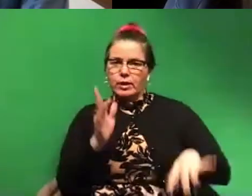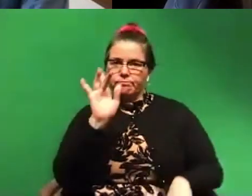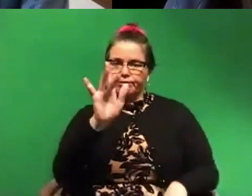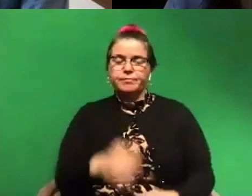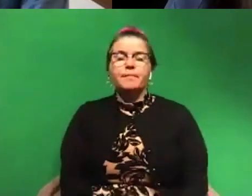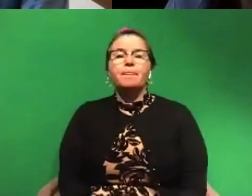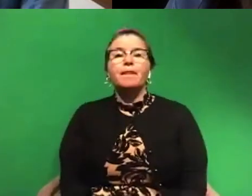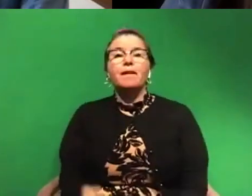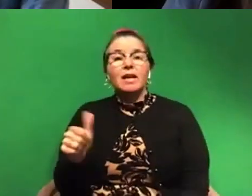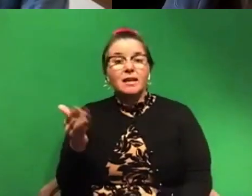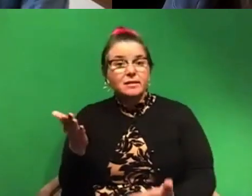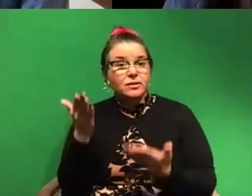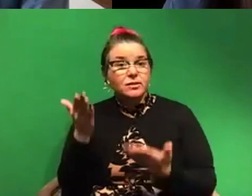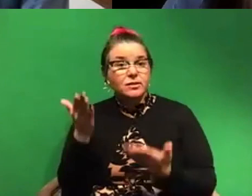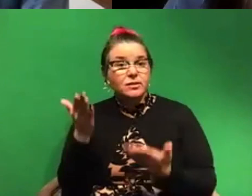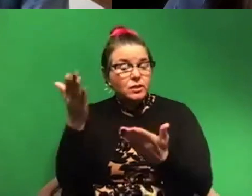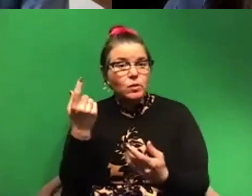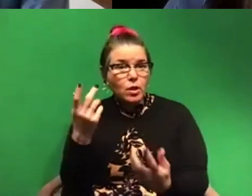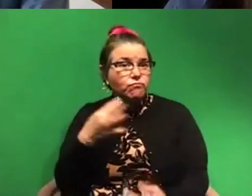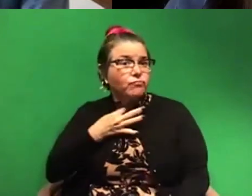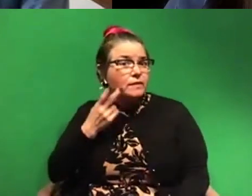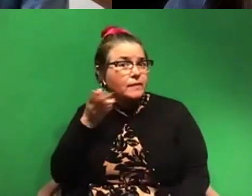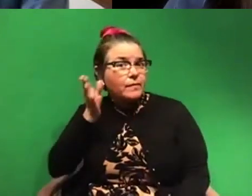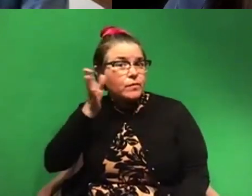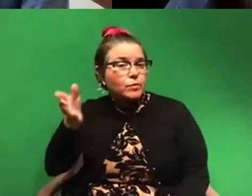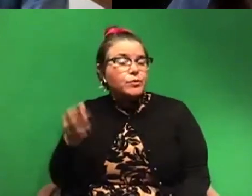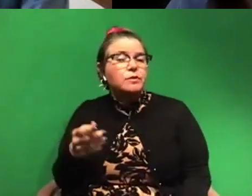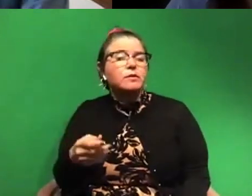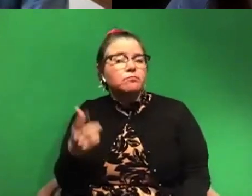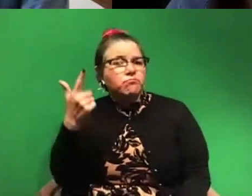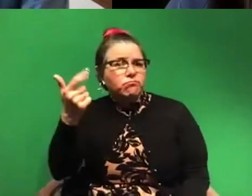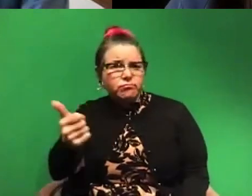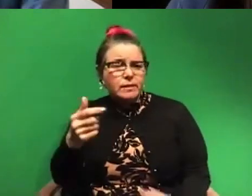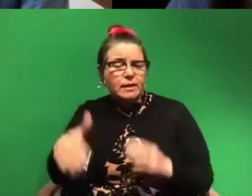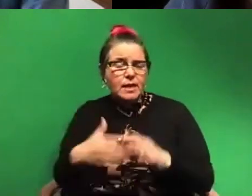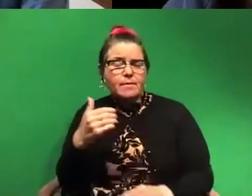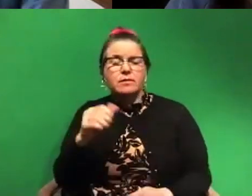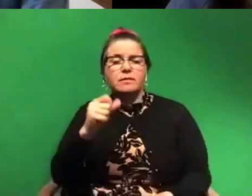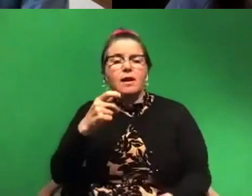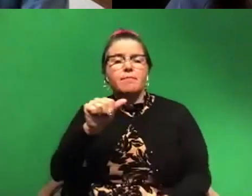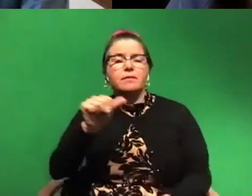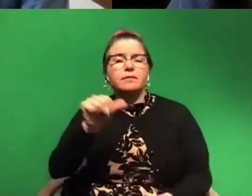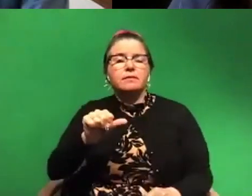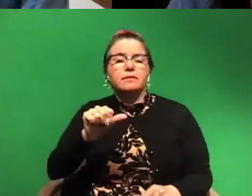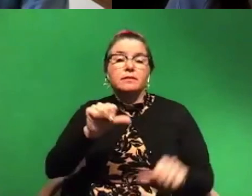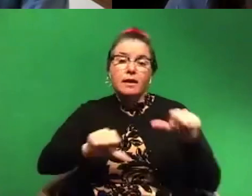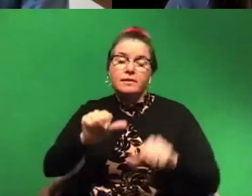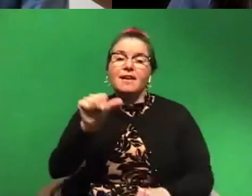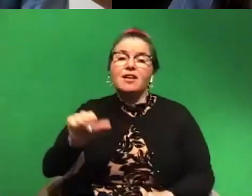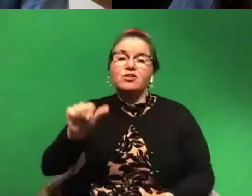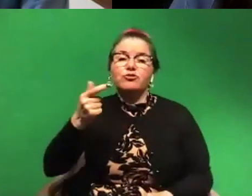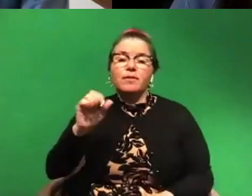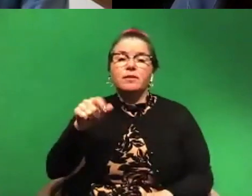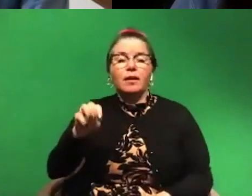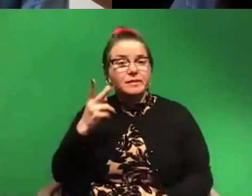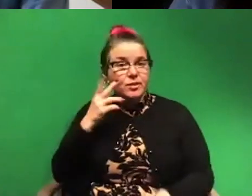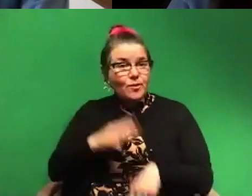what you'd like to see in the future, feel free to email Skype a scientist at gmail.com. And we look forward to seeing you all, uh, on Friday. Uh,